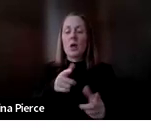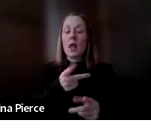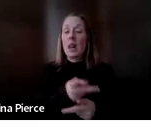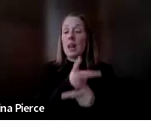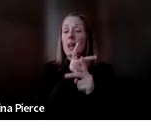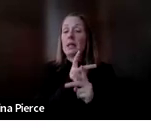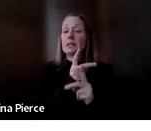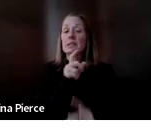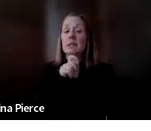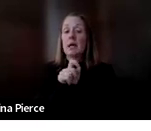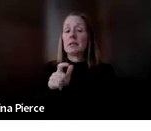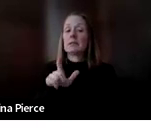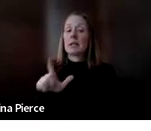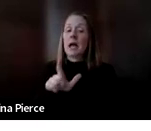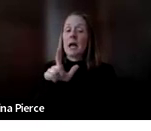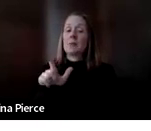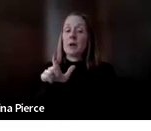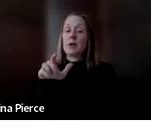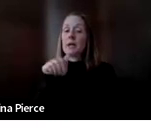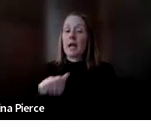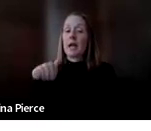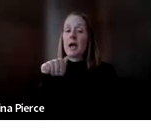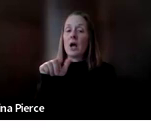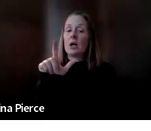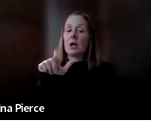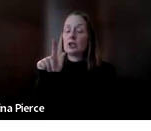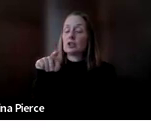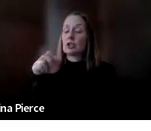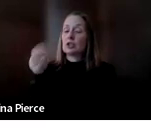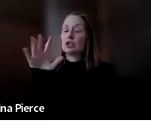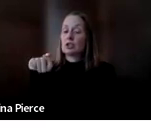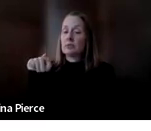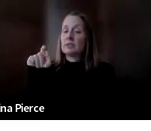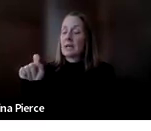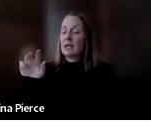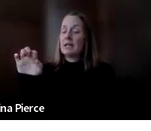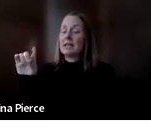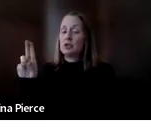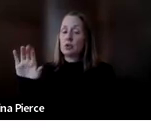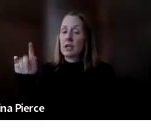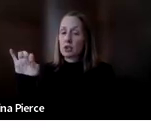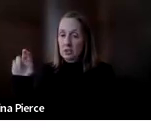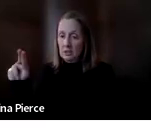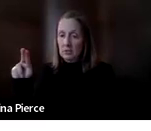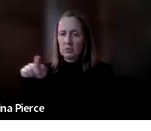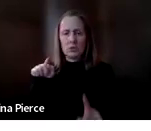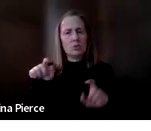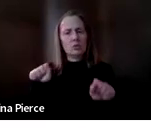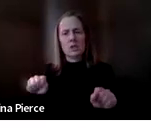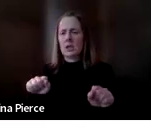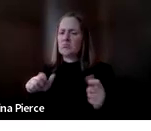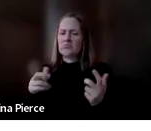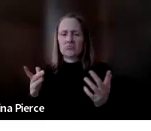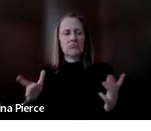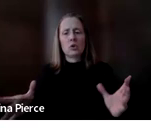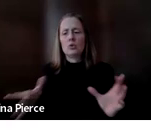shift dot education. If you have questions and she is great at connecting people with devices that could